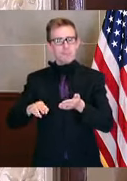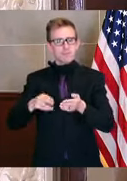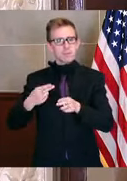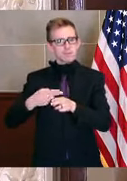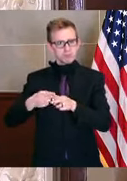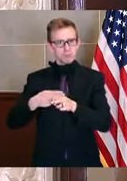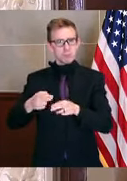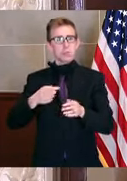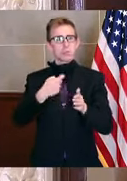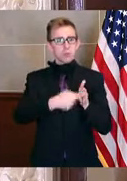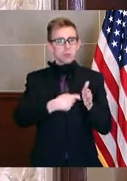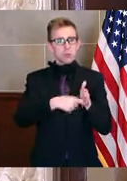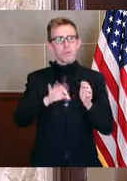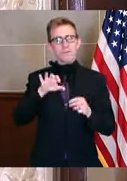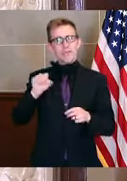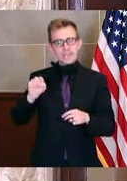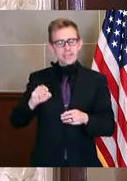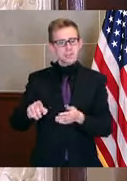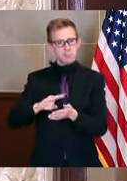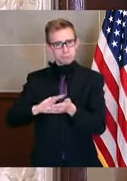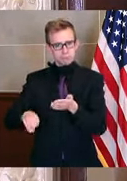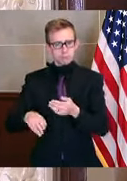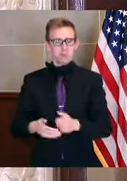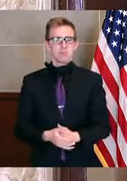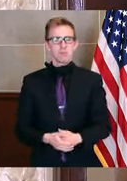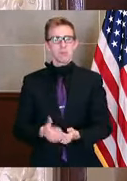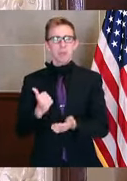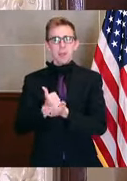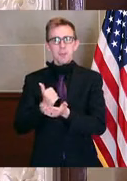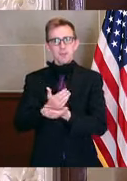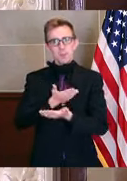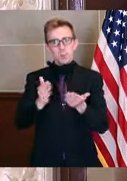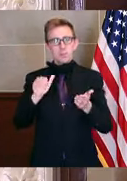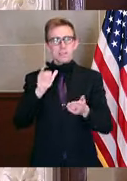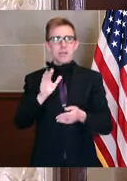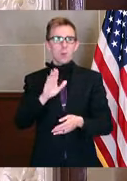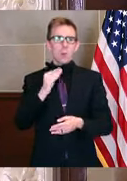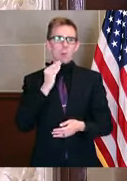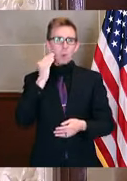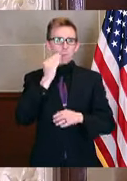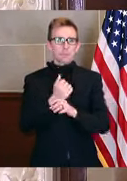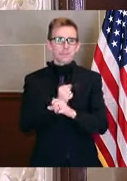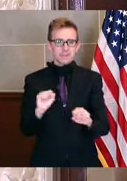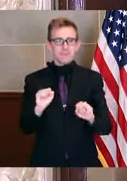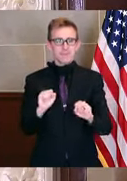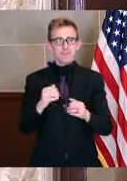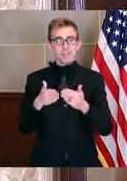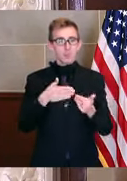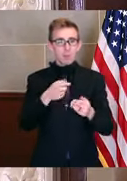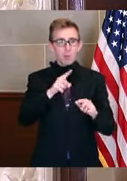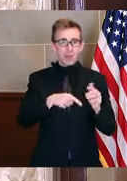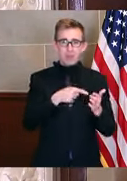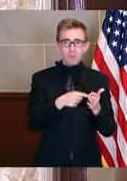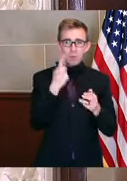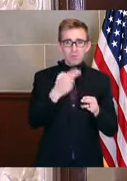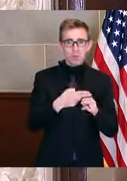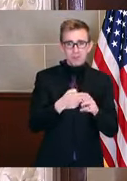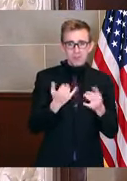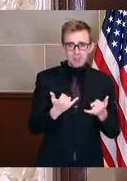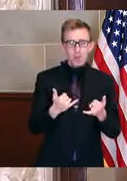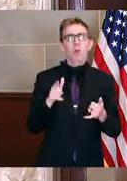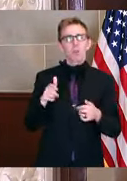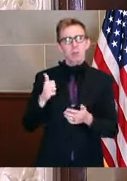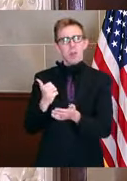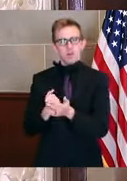charges, helping Missourians to stay safely in their homes during this stay-at-home order. One of our primary